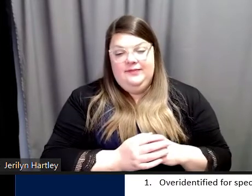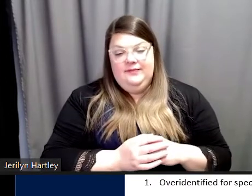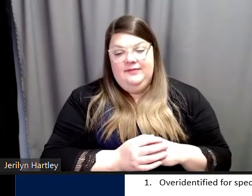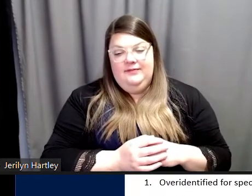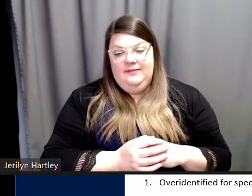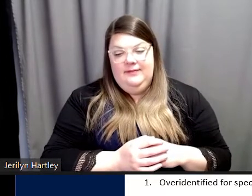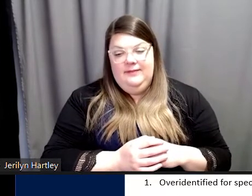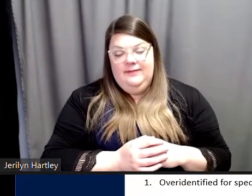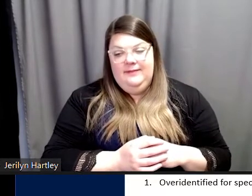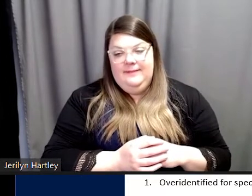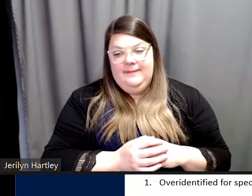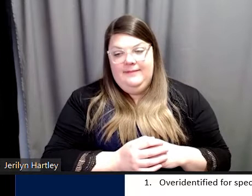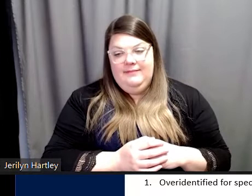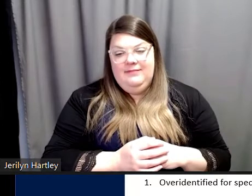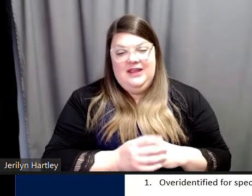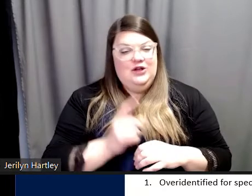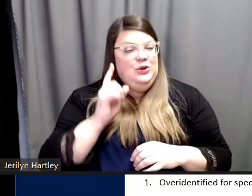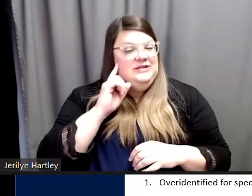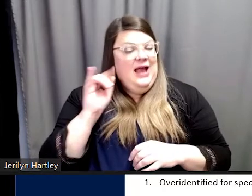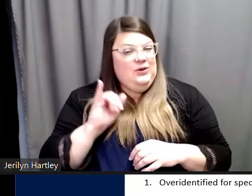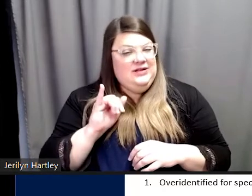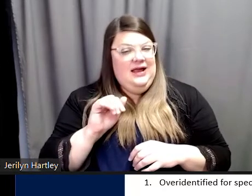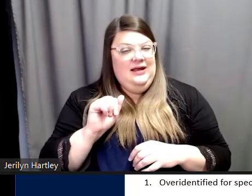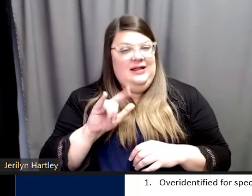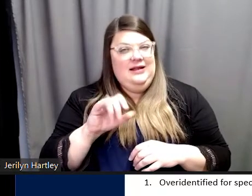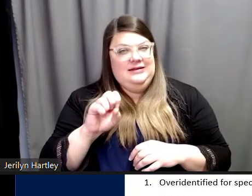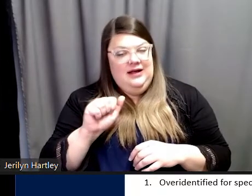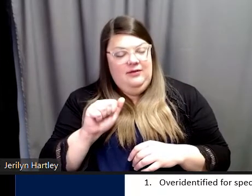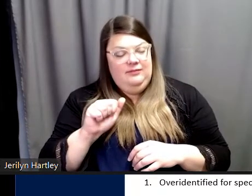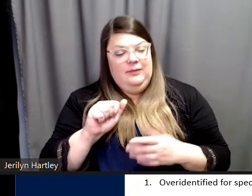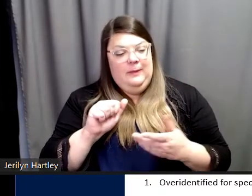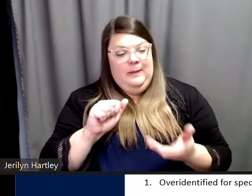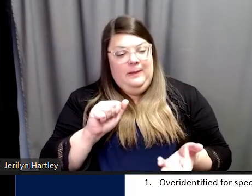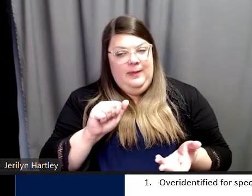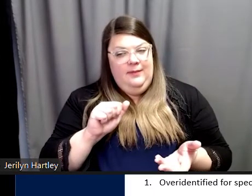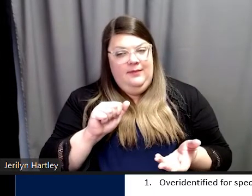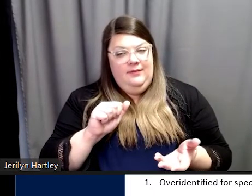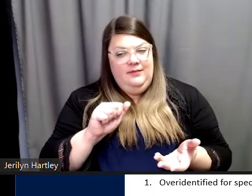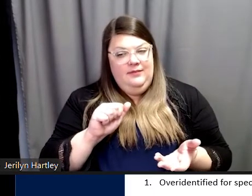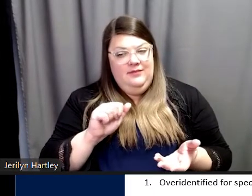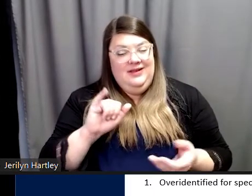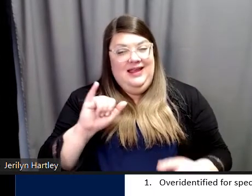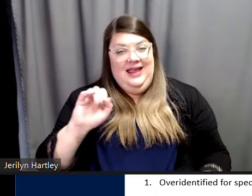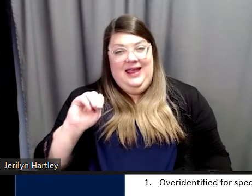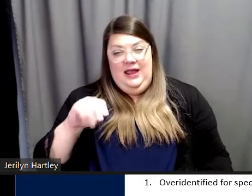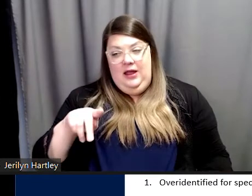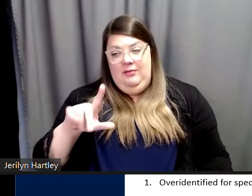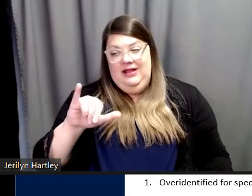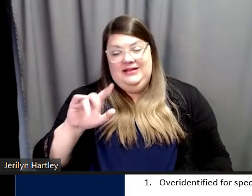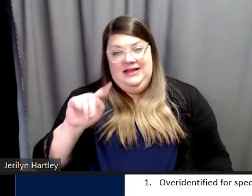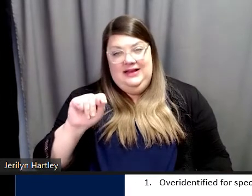So, what it sounds like, Alyssa, is that the implicit bias of